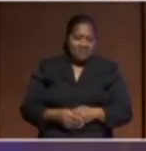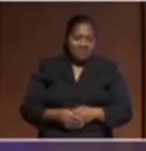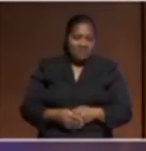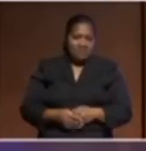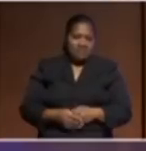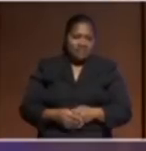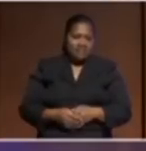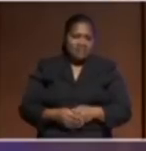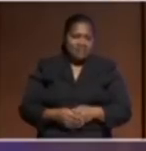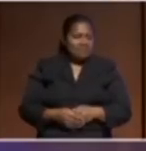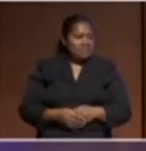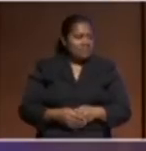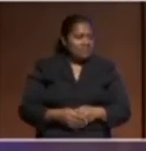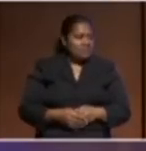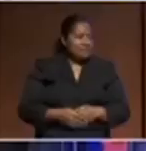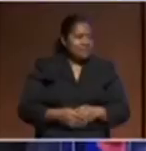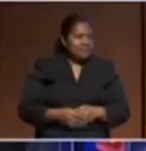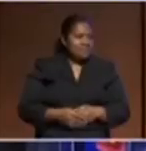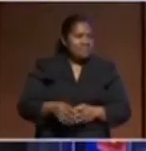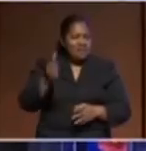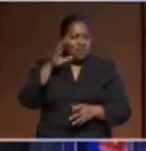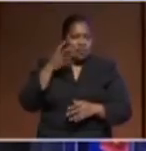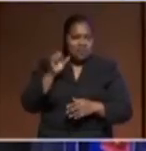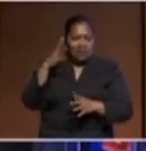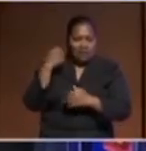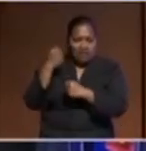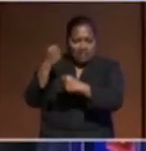I nuclear testing would still hang on to that one, and rightly so.